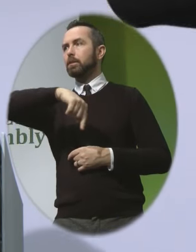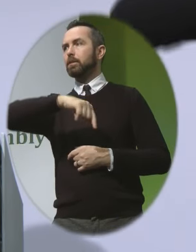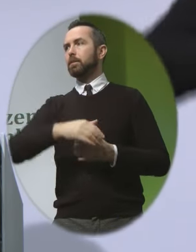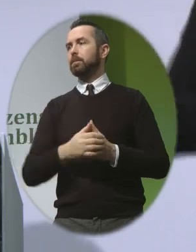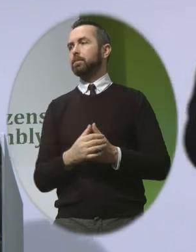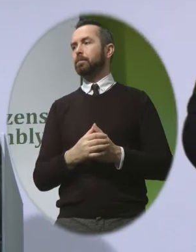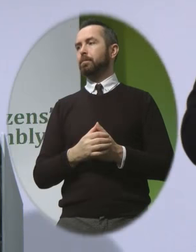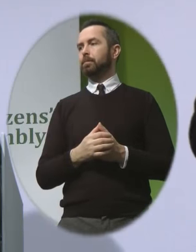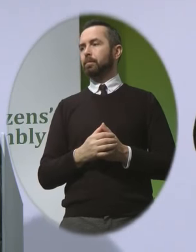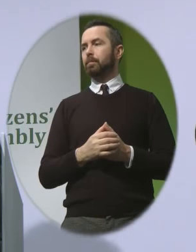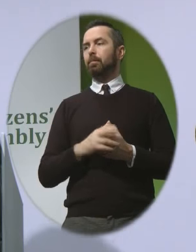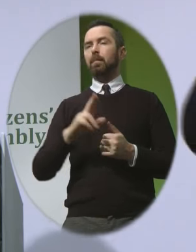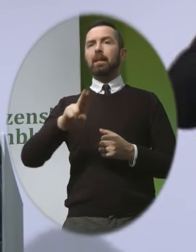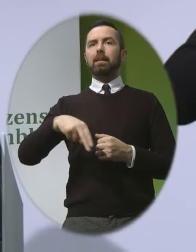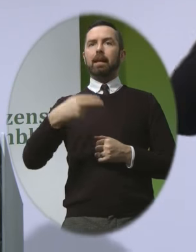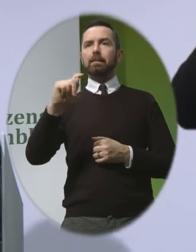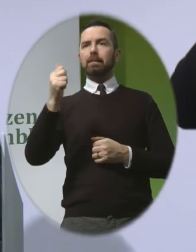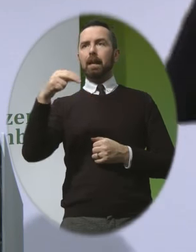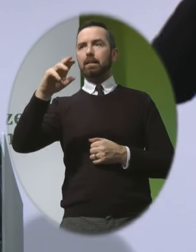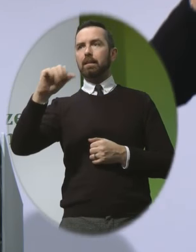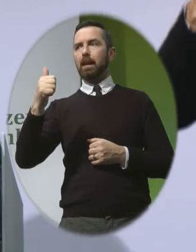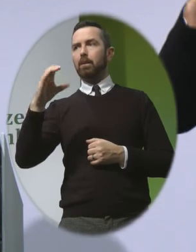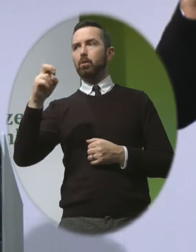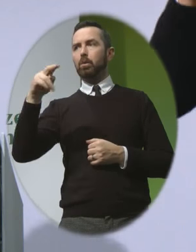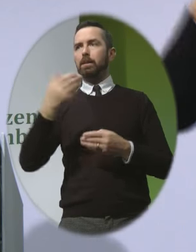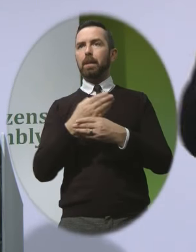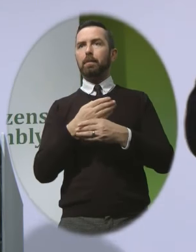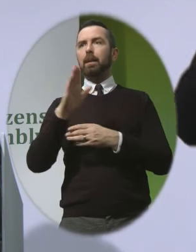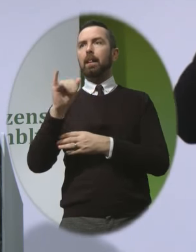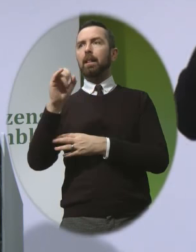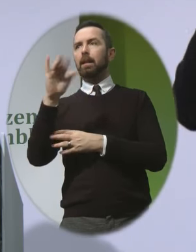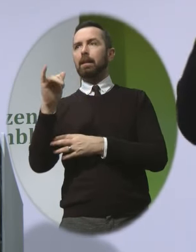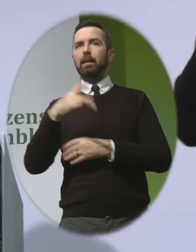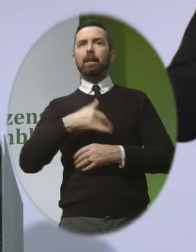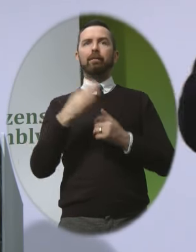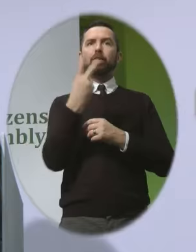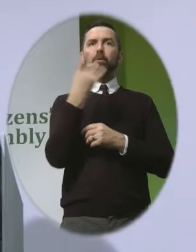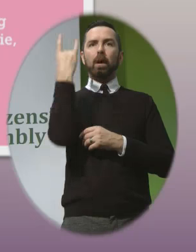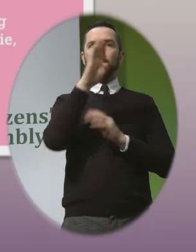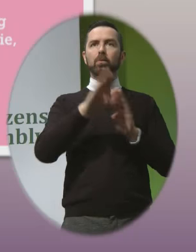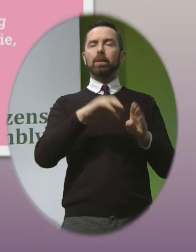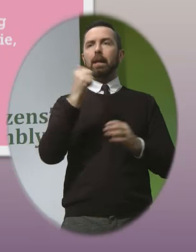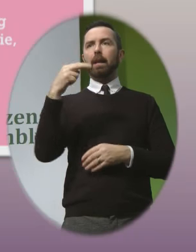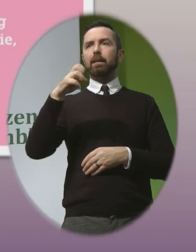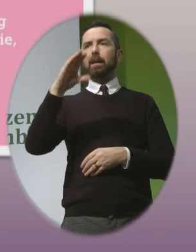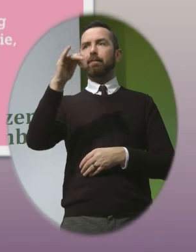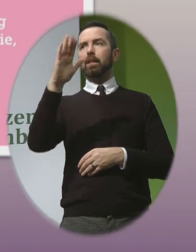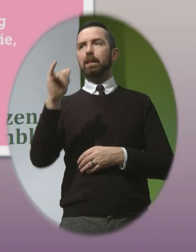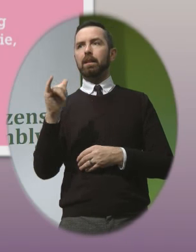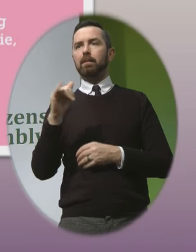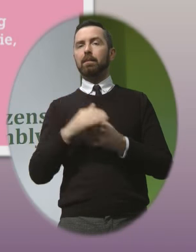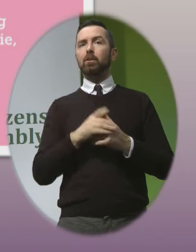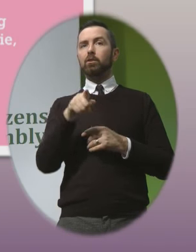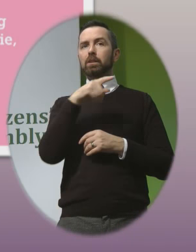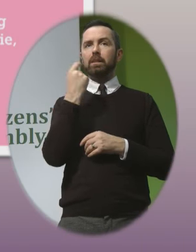next we have Tanya Coonan's baby girl Lily who lived for two hours with anencephaly and Tanya says her imperfections are